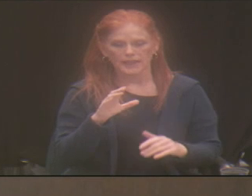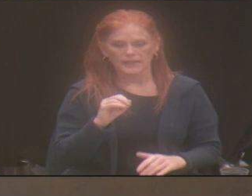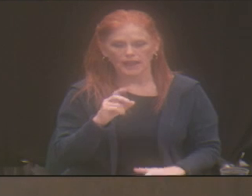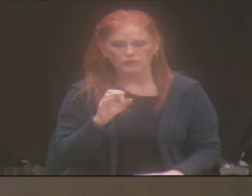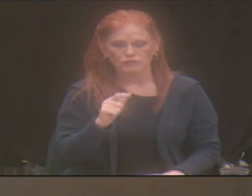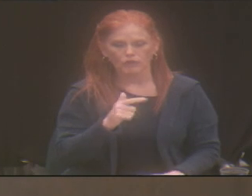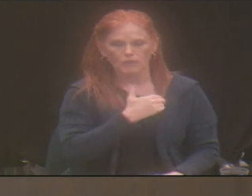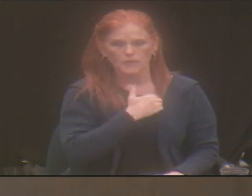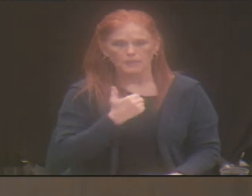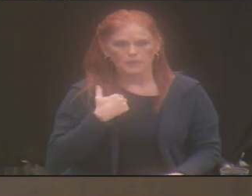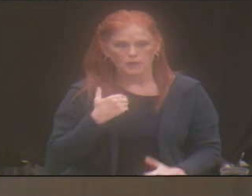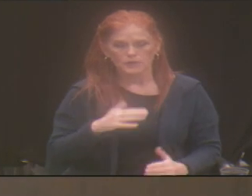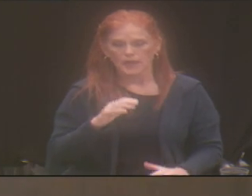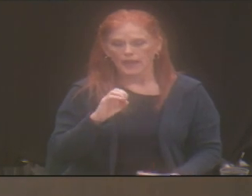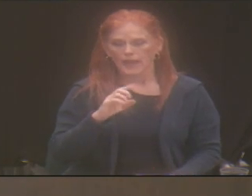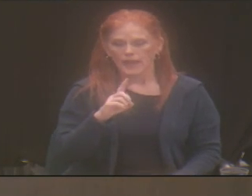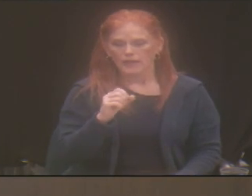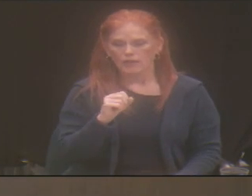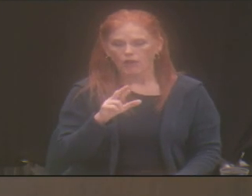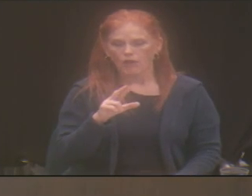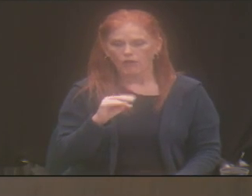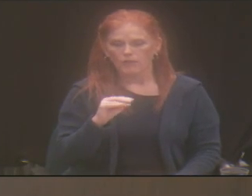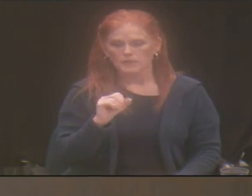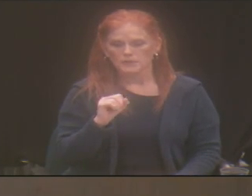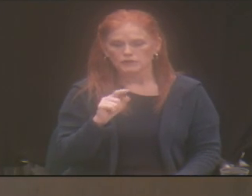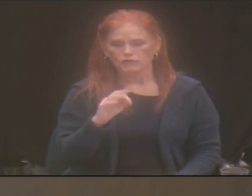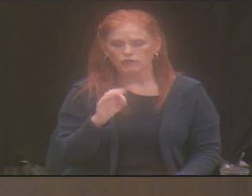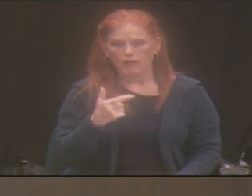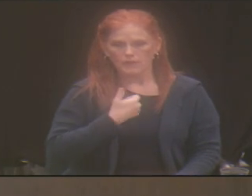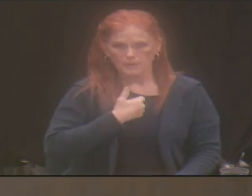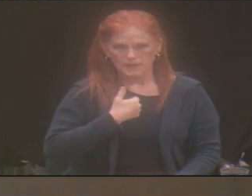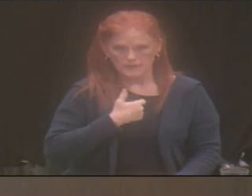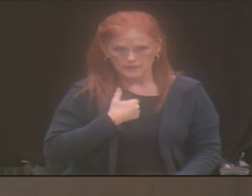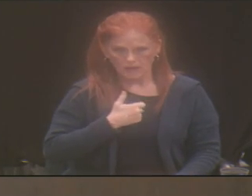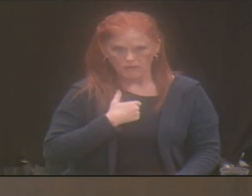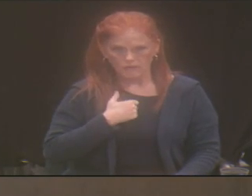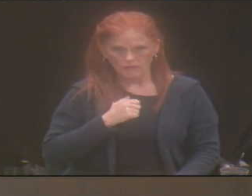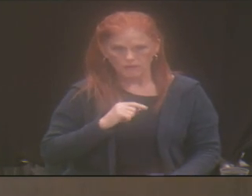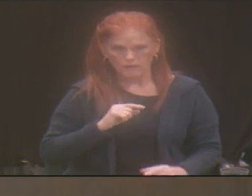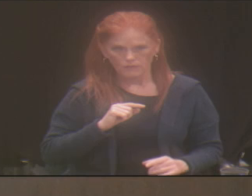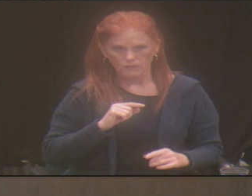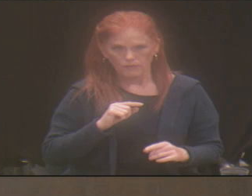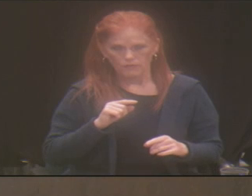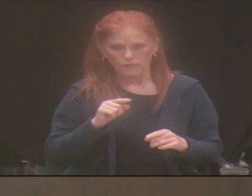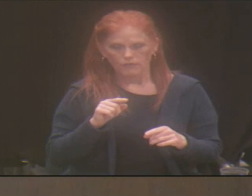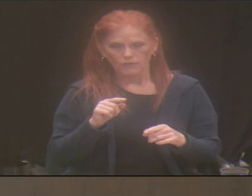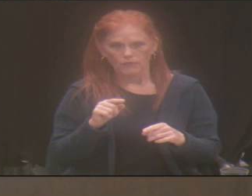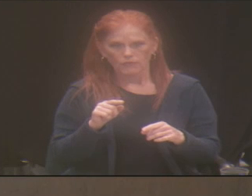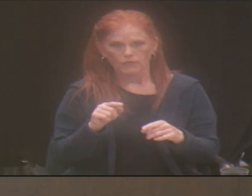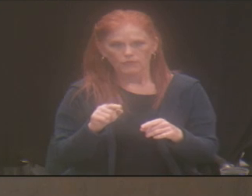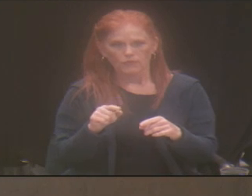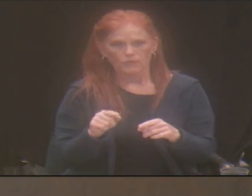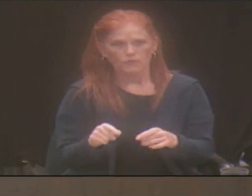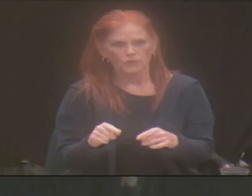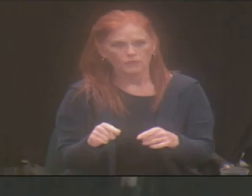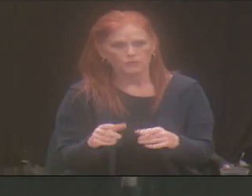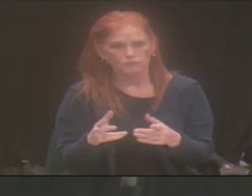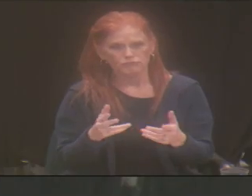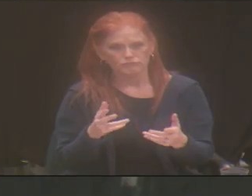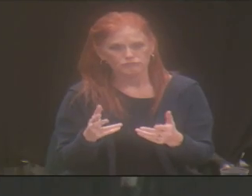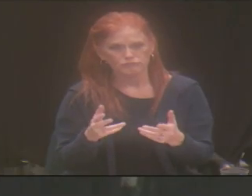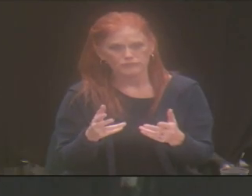Ed Armstrong and myself joined some months ago now.